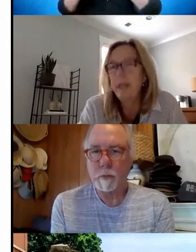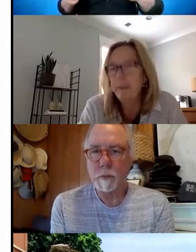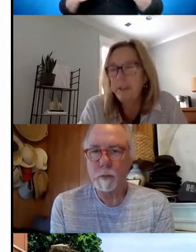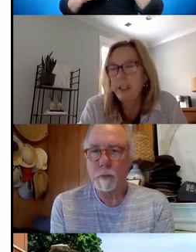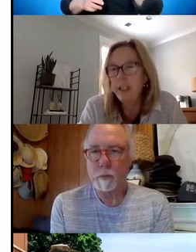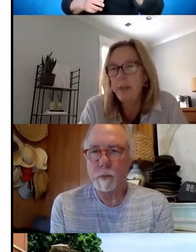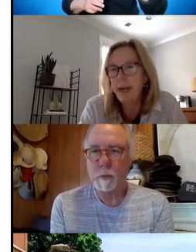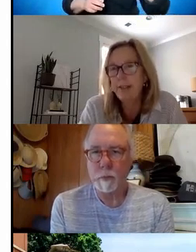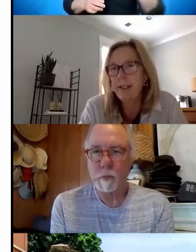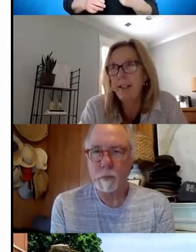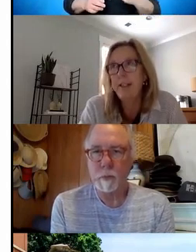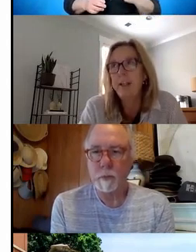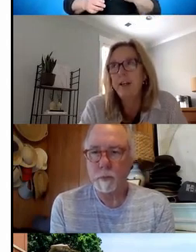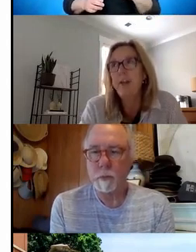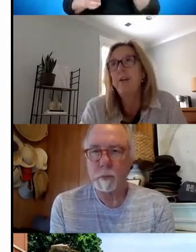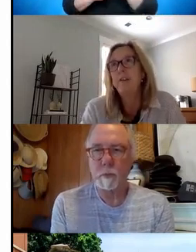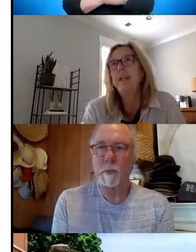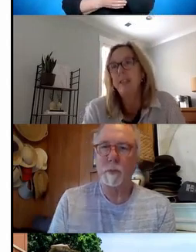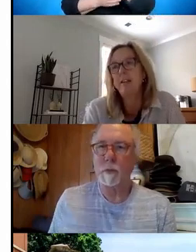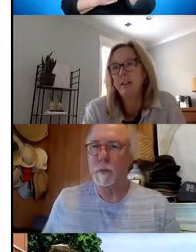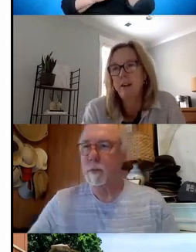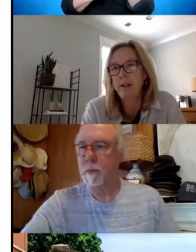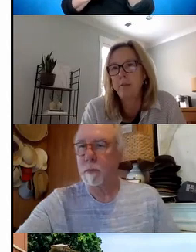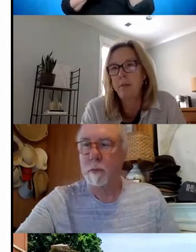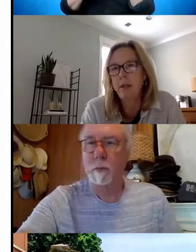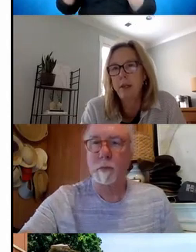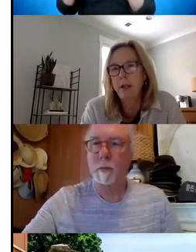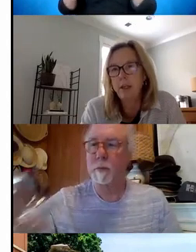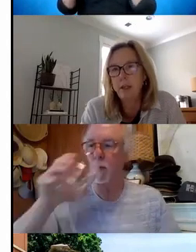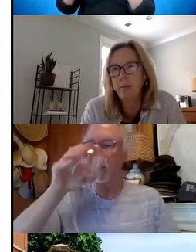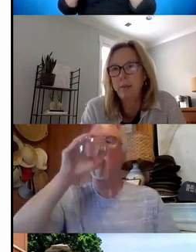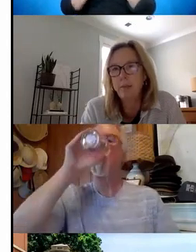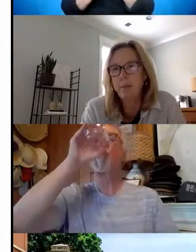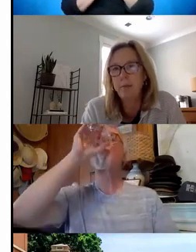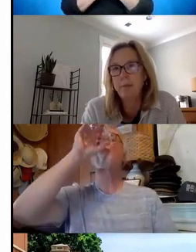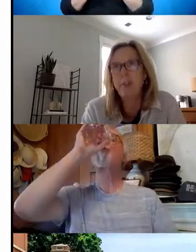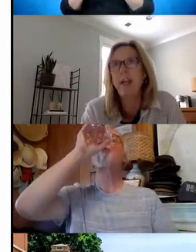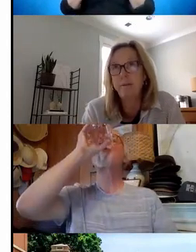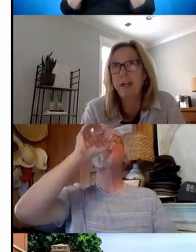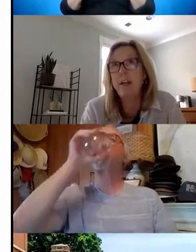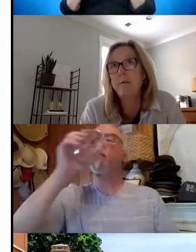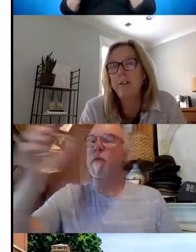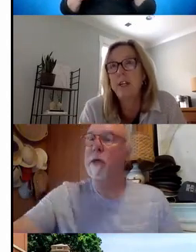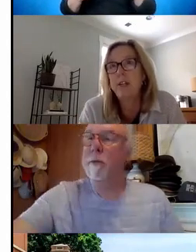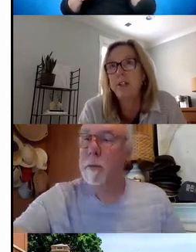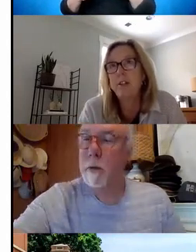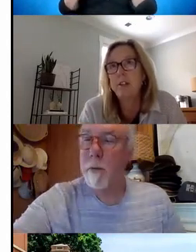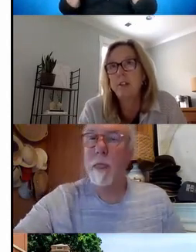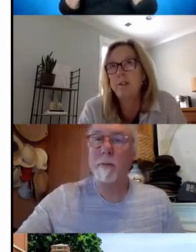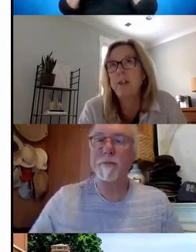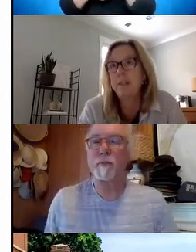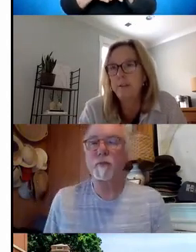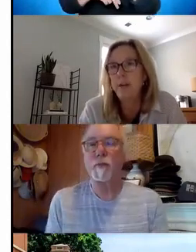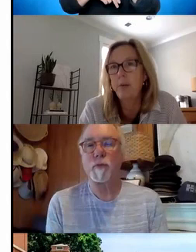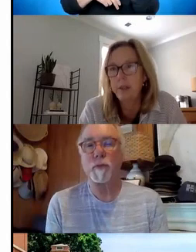really leveraging capacity are taking the time to have that conversation to,